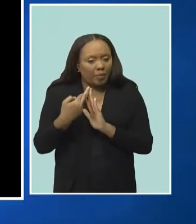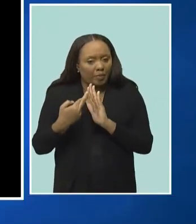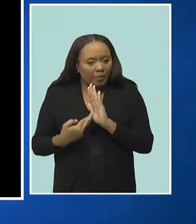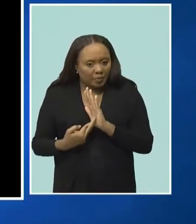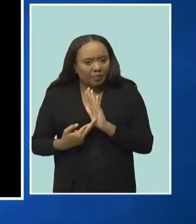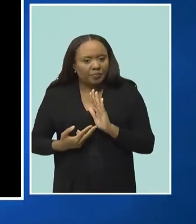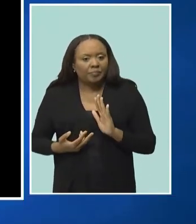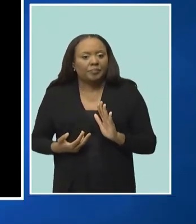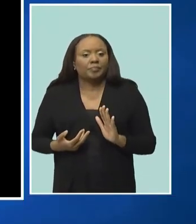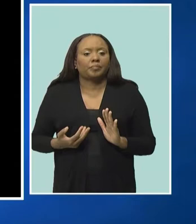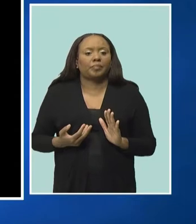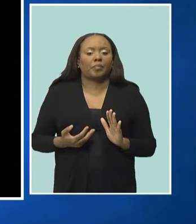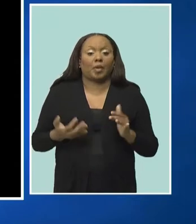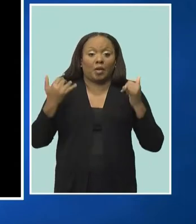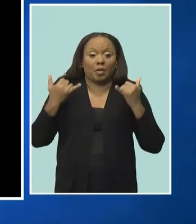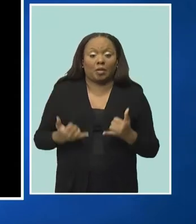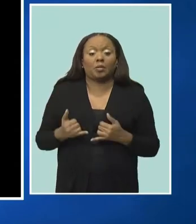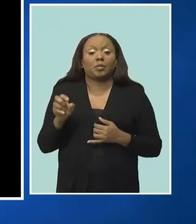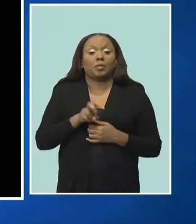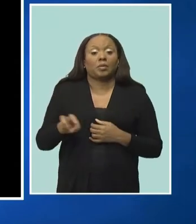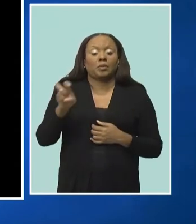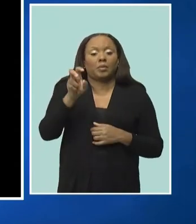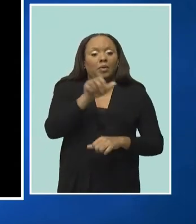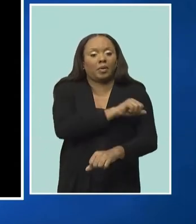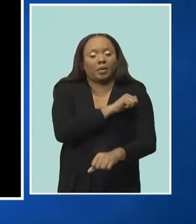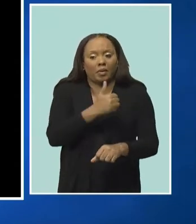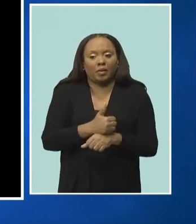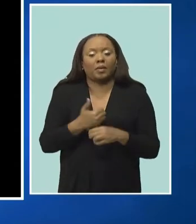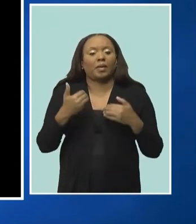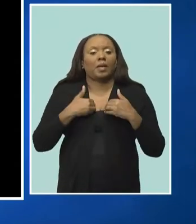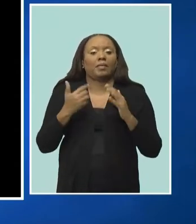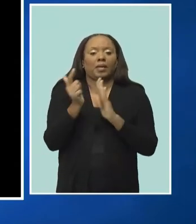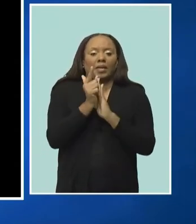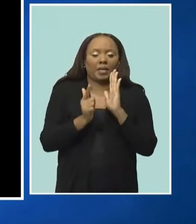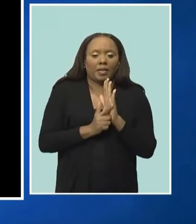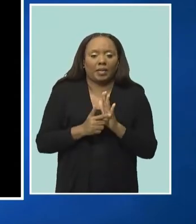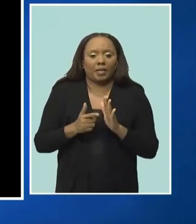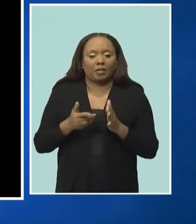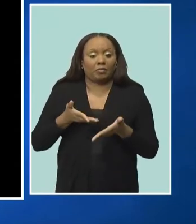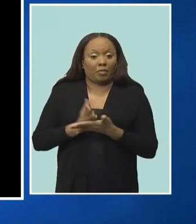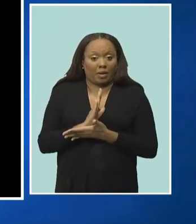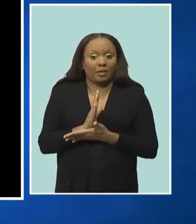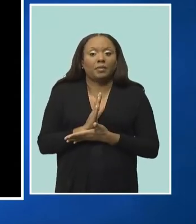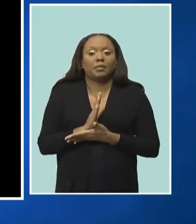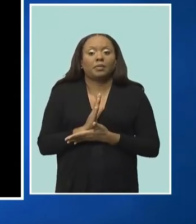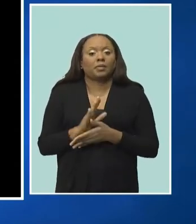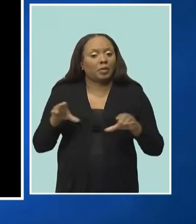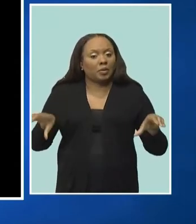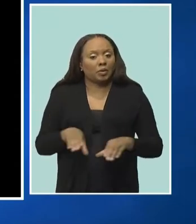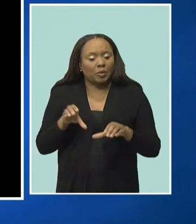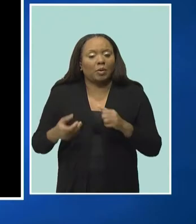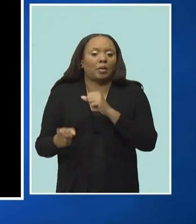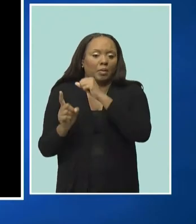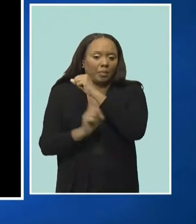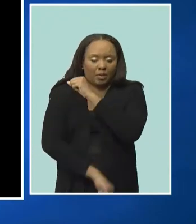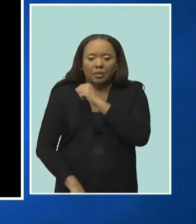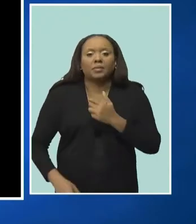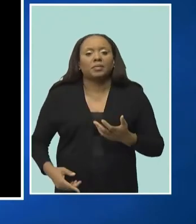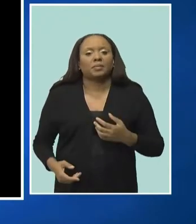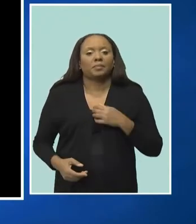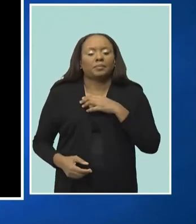now the transport authority, now has the legal right to act according to law and to prosecute whomever.